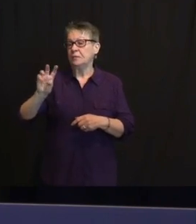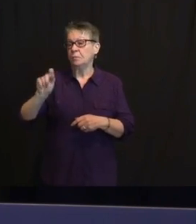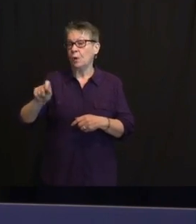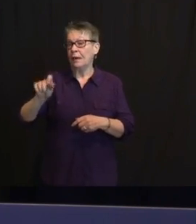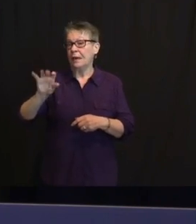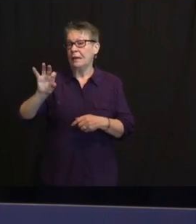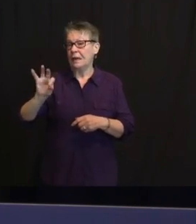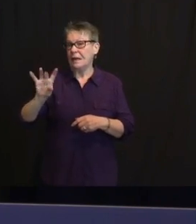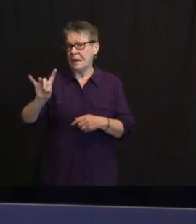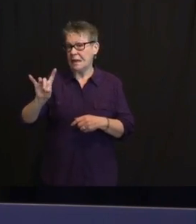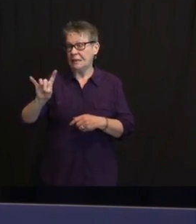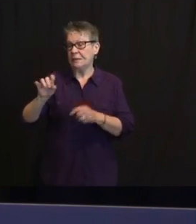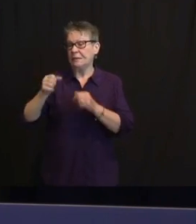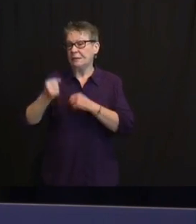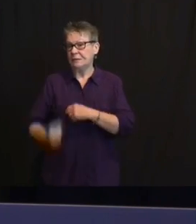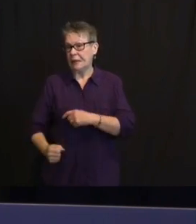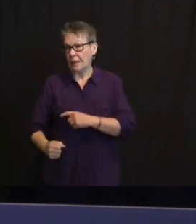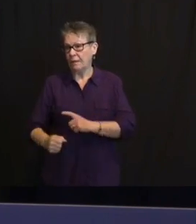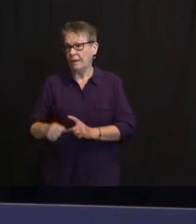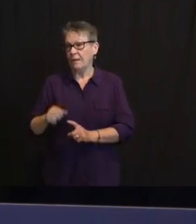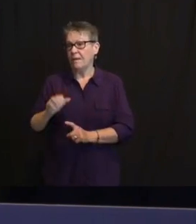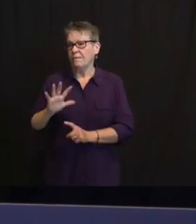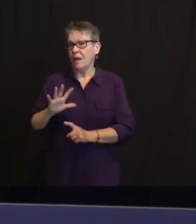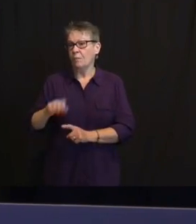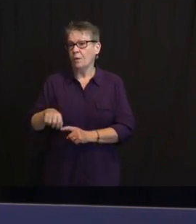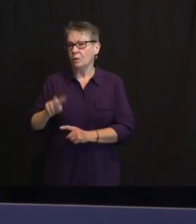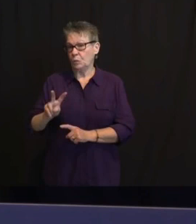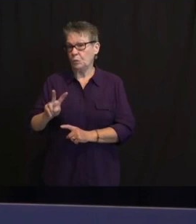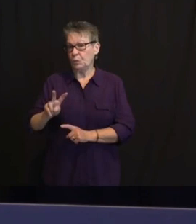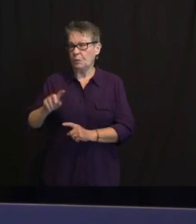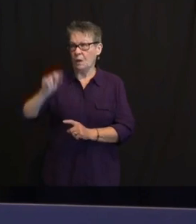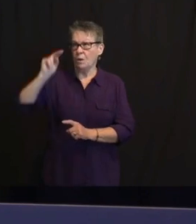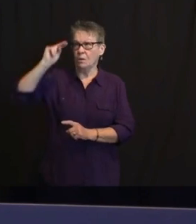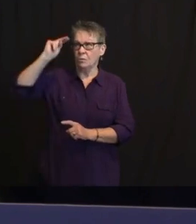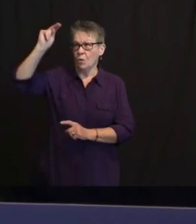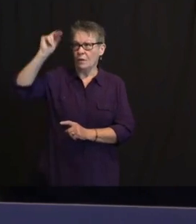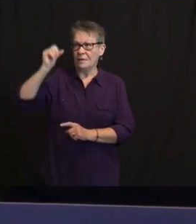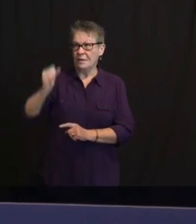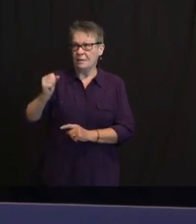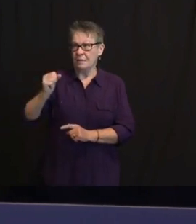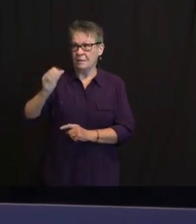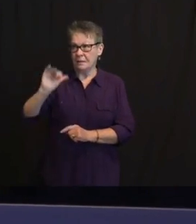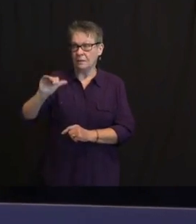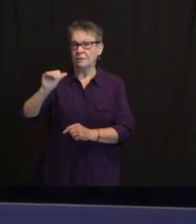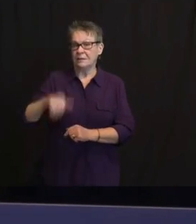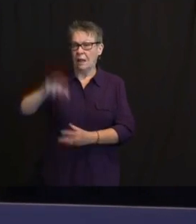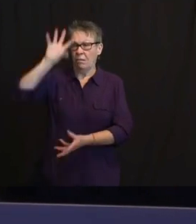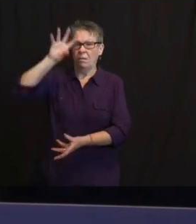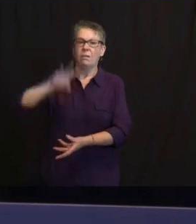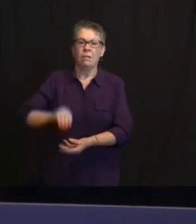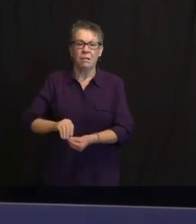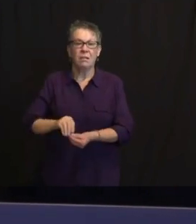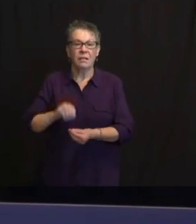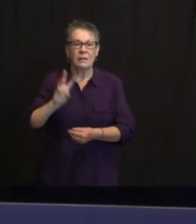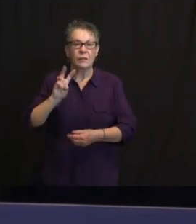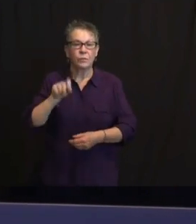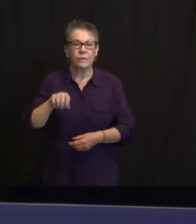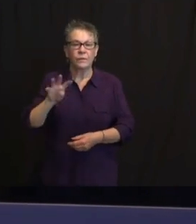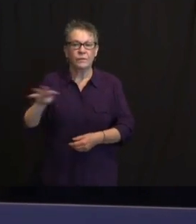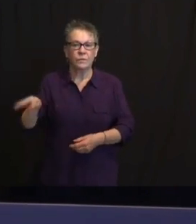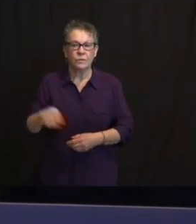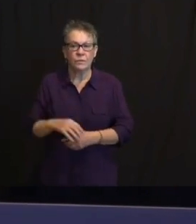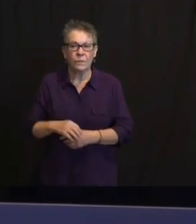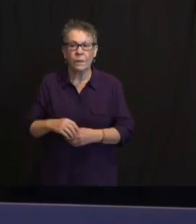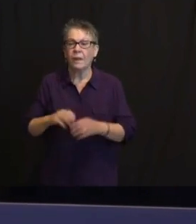.20%. SO THAT CONCLUDES MY DAILY REPORT. AS ALWAYS, STAY SAFE, CONTINUE TO MASK UP, SOCIAL DISTANCE,